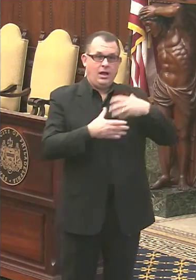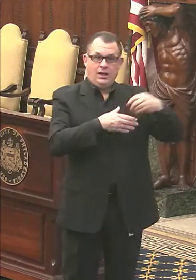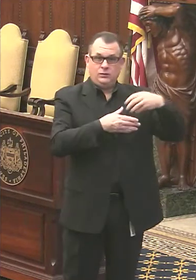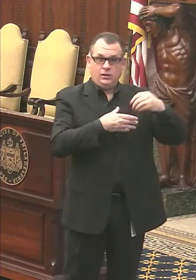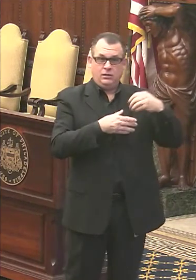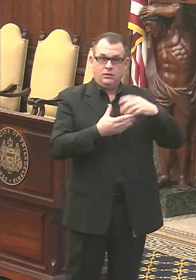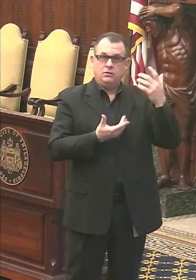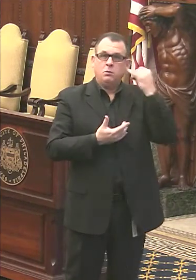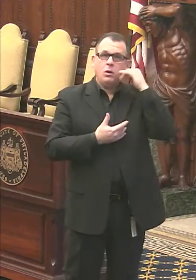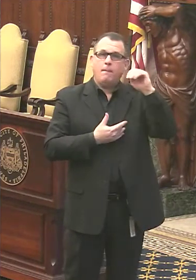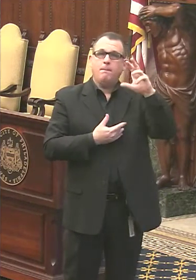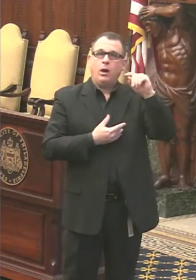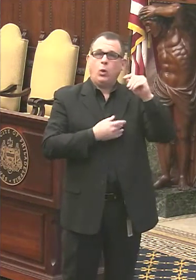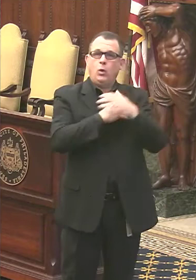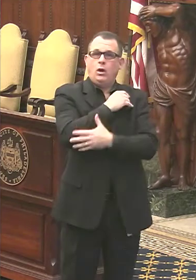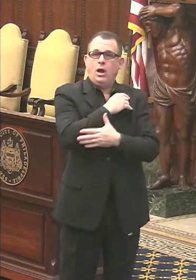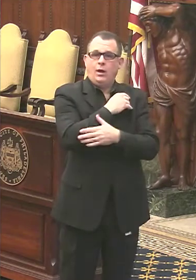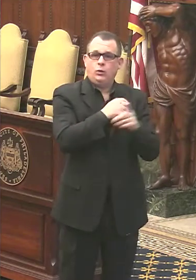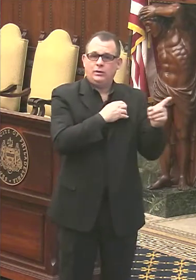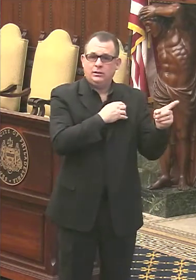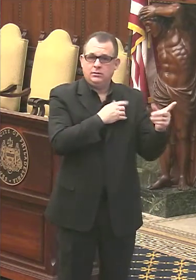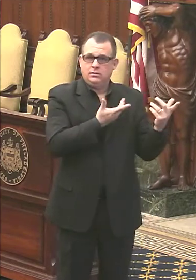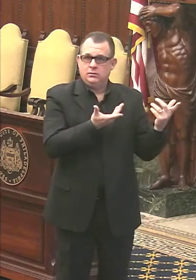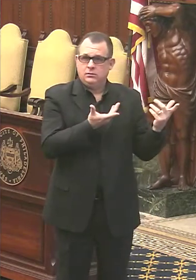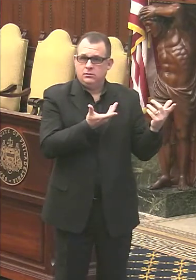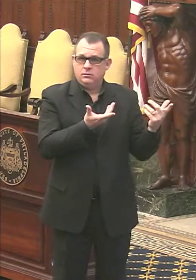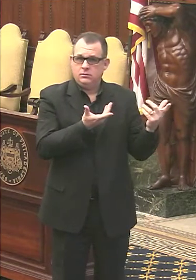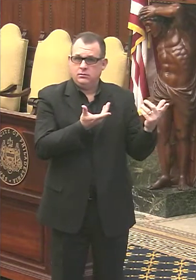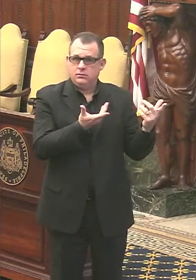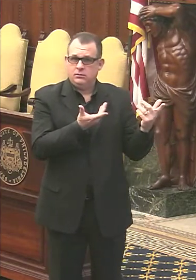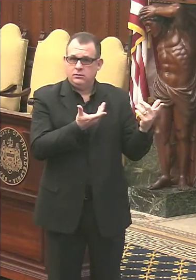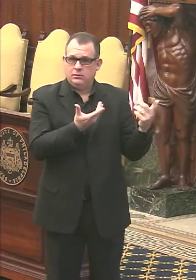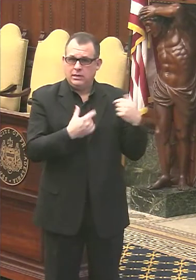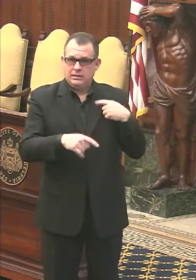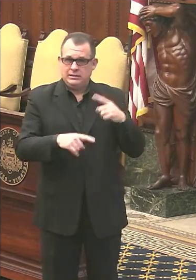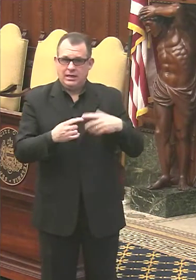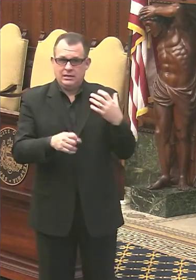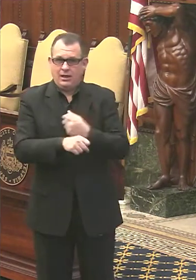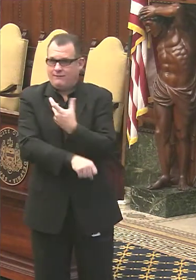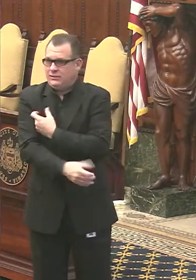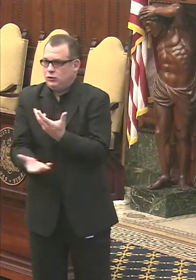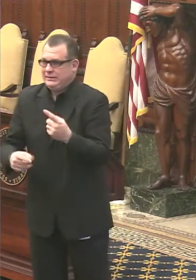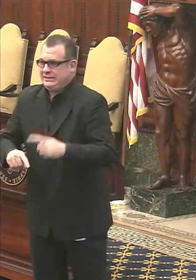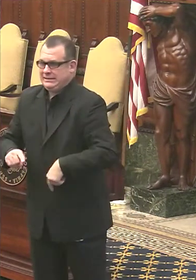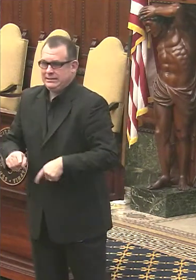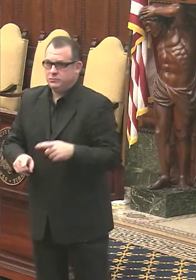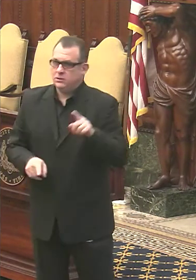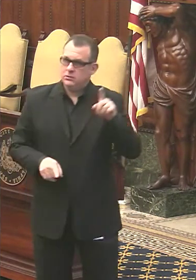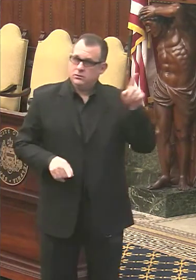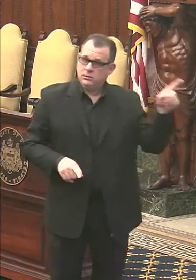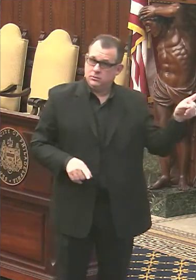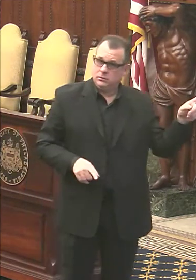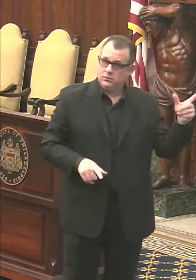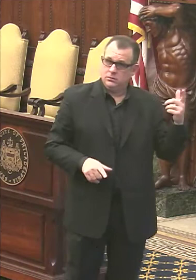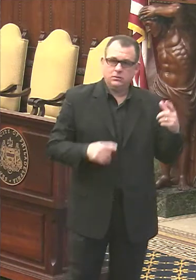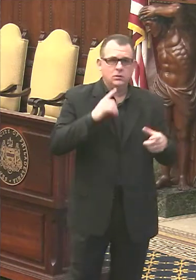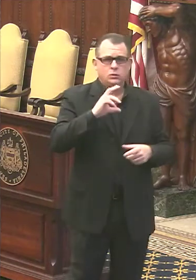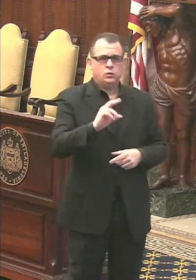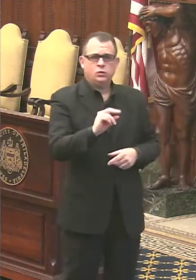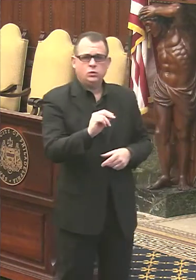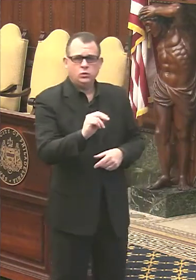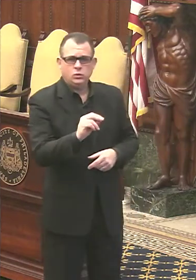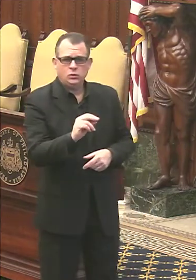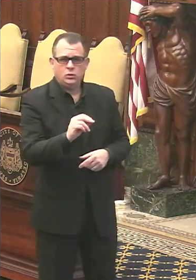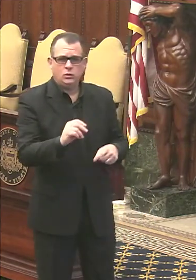County, that's a strike against them in getting the vaccine. Not a strike against them from us is we will, we